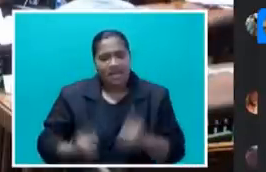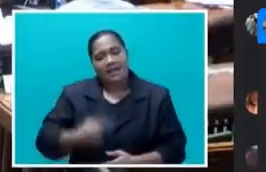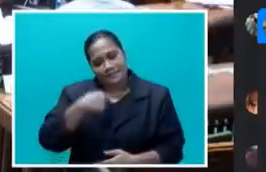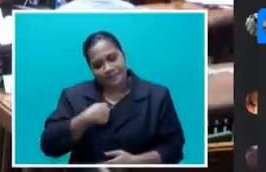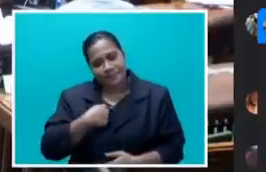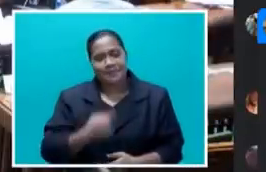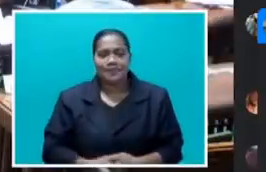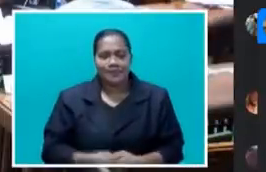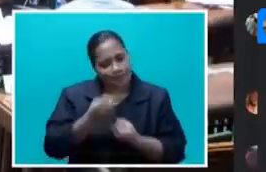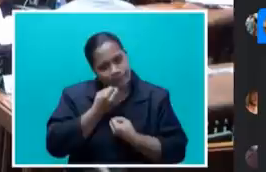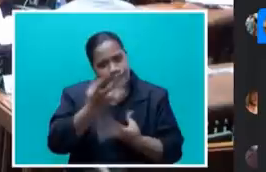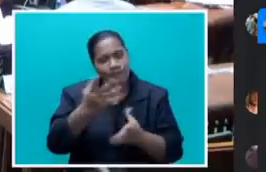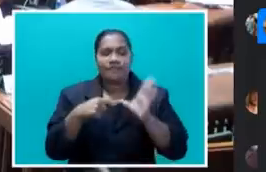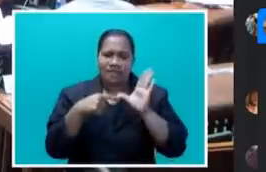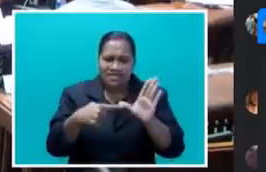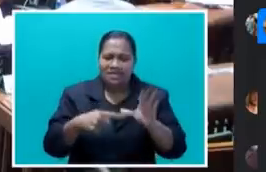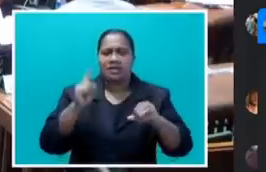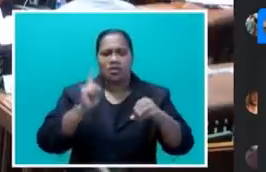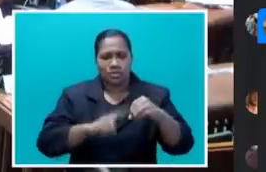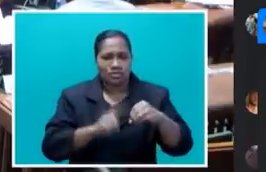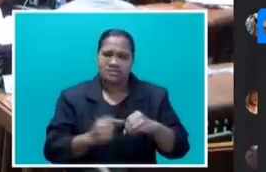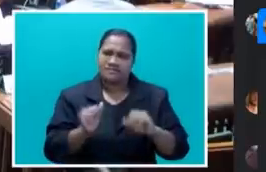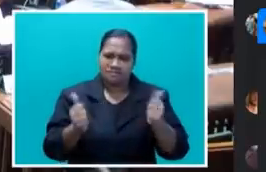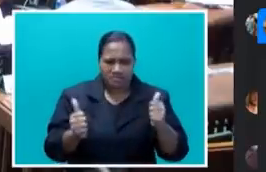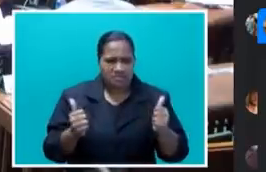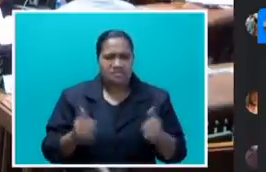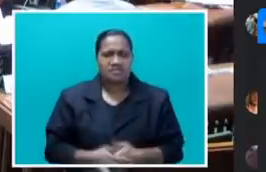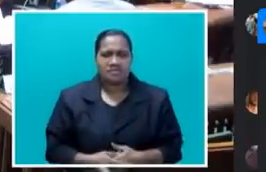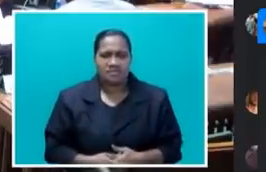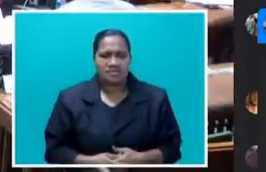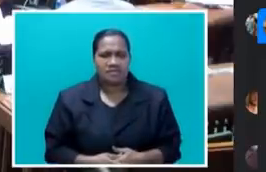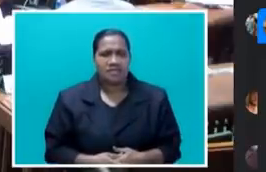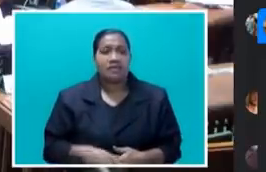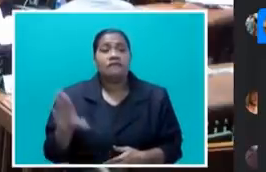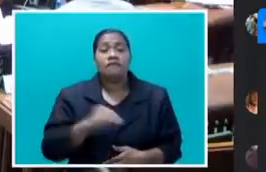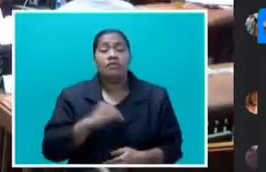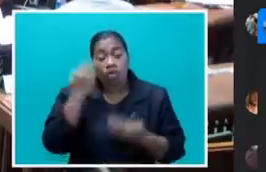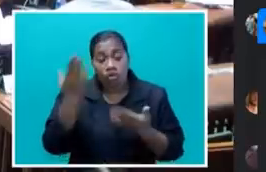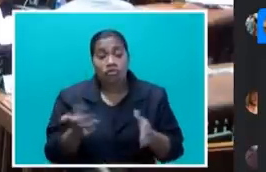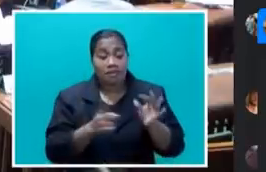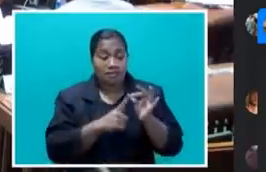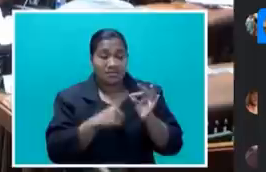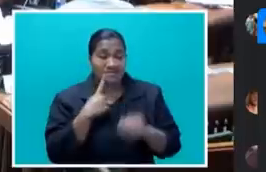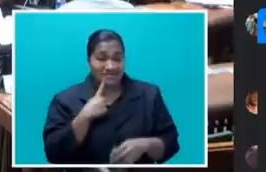put out my answer to the question that was put forward by Honourable Chikondondua.